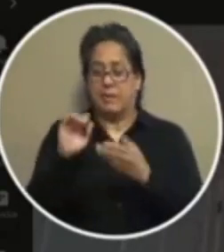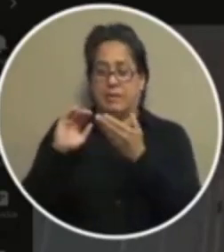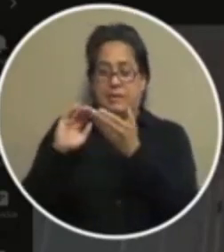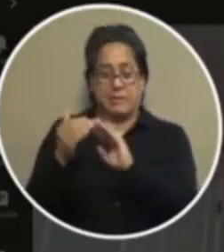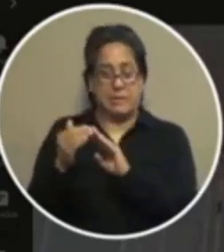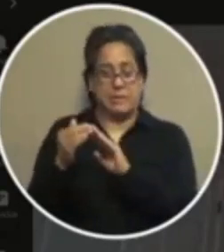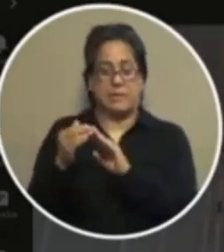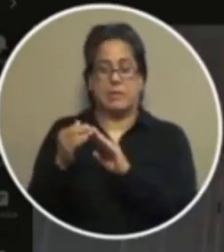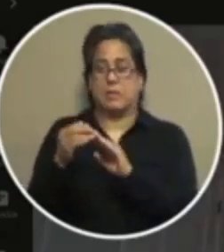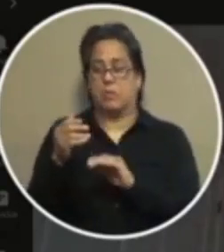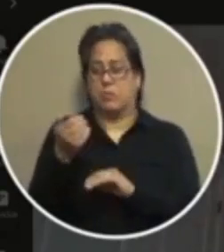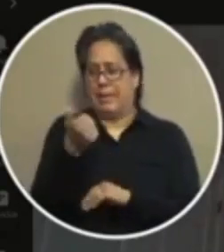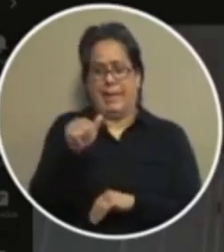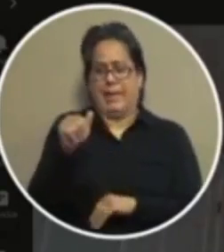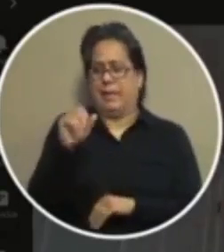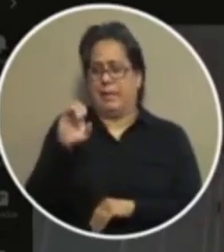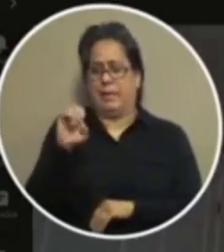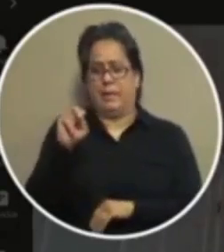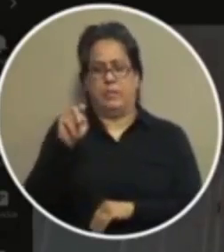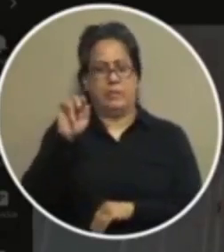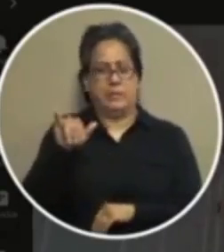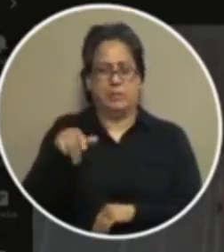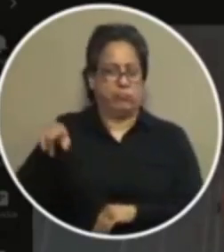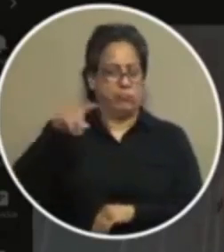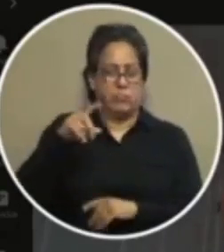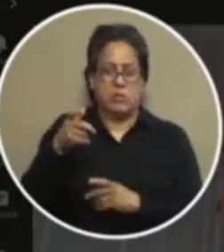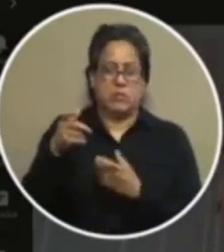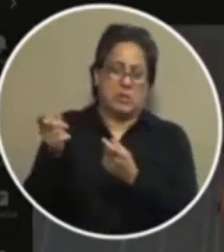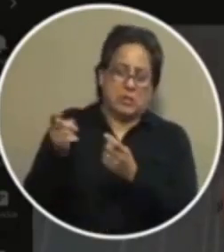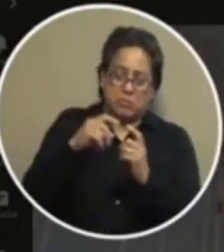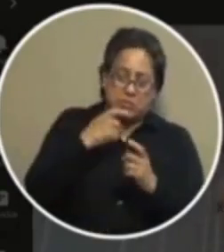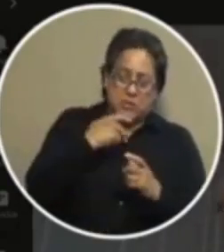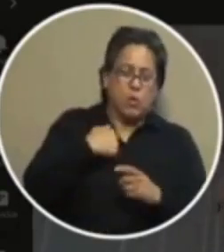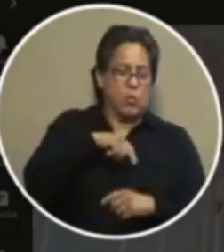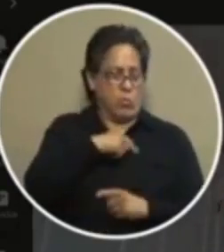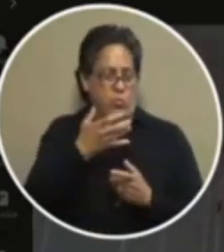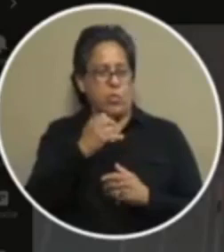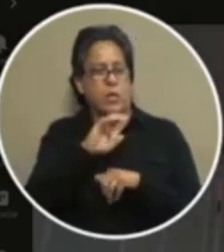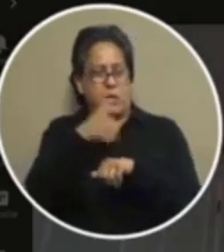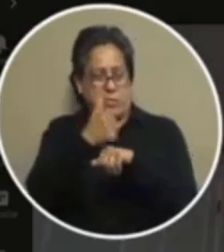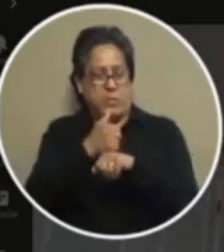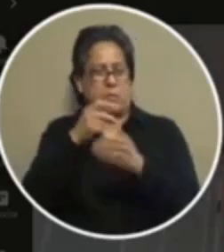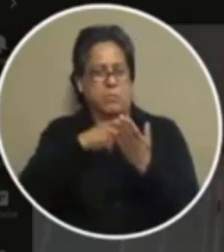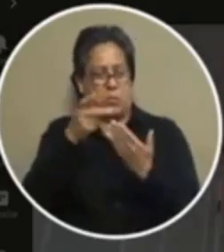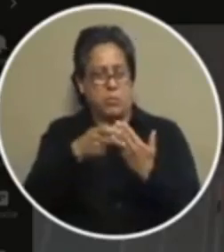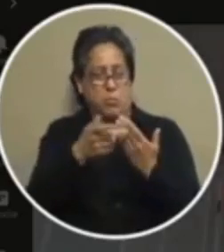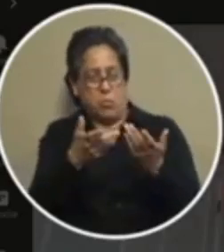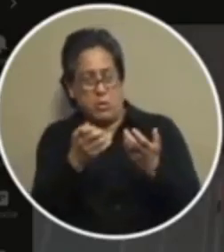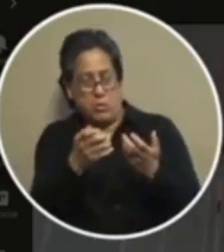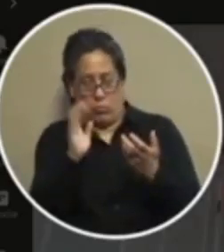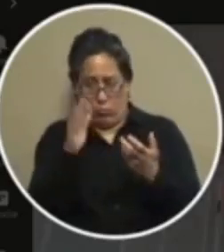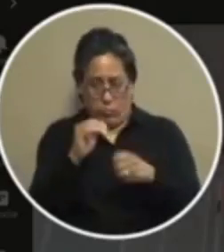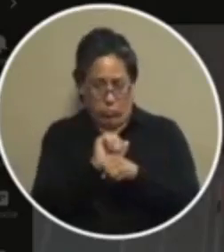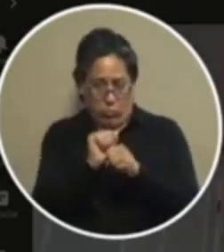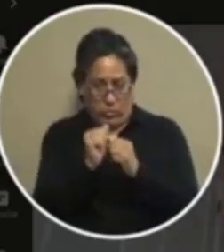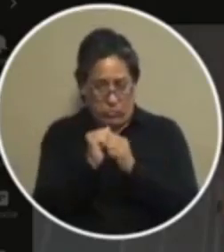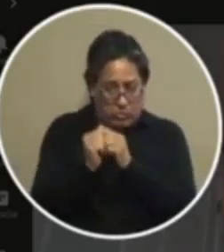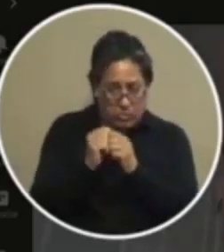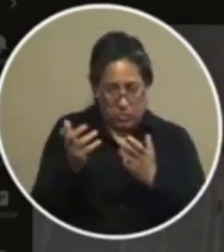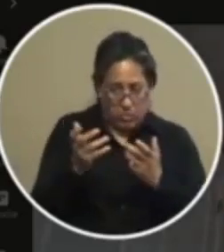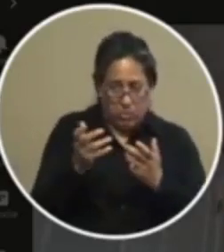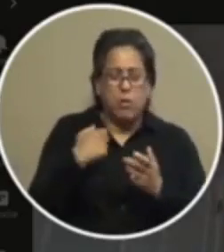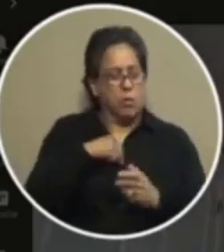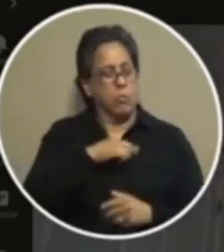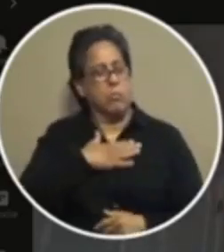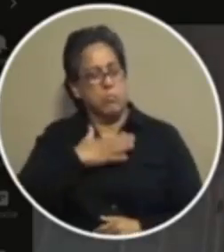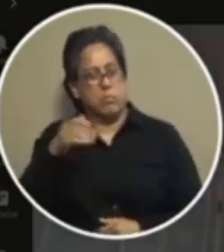and you know any of the entities if any entity comes and tells us we want to implement this program will you work with us we will